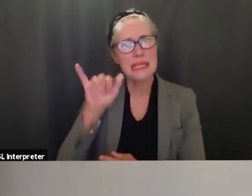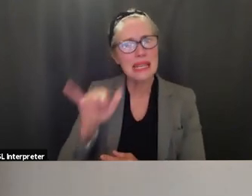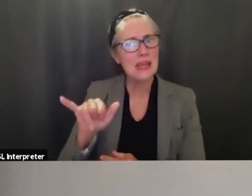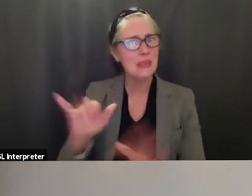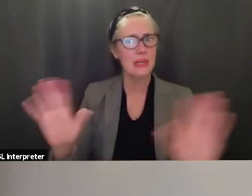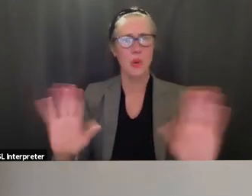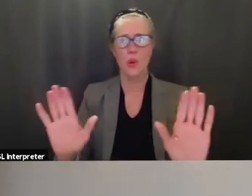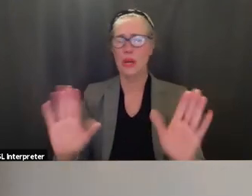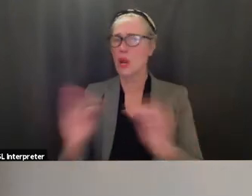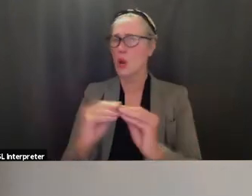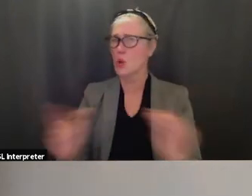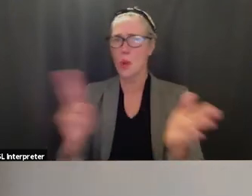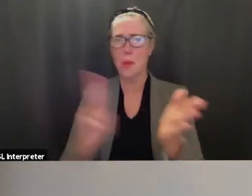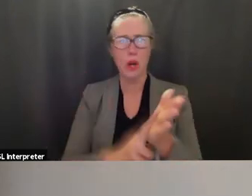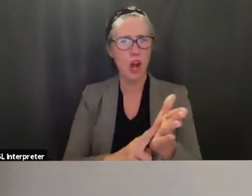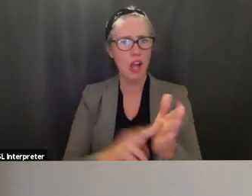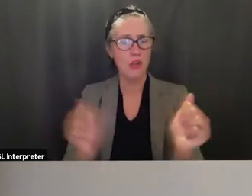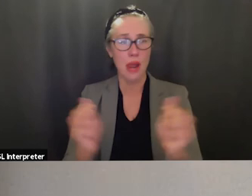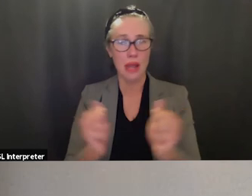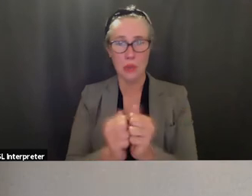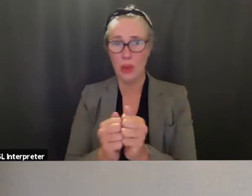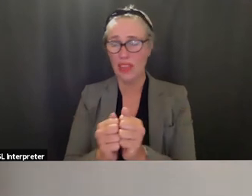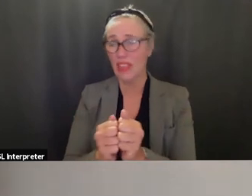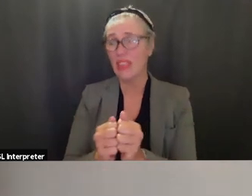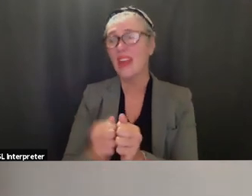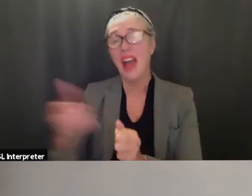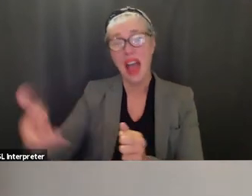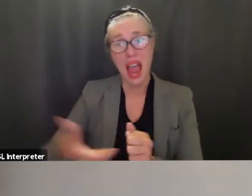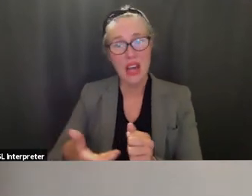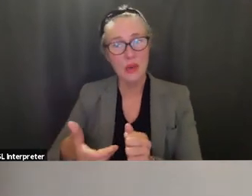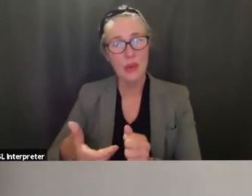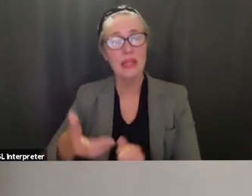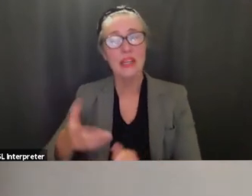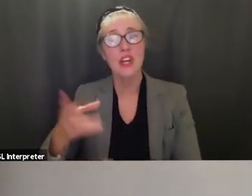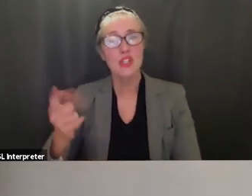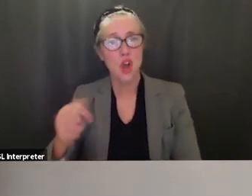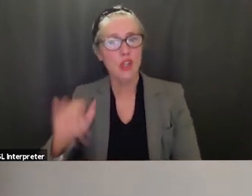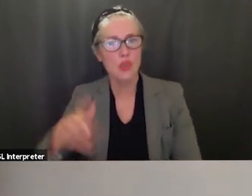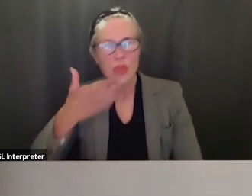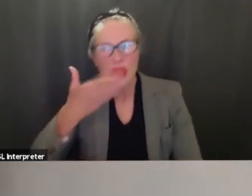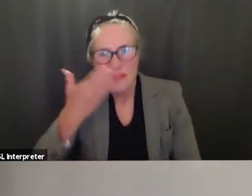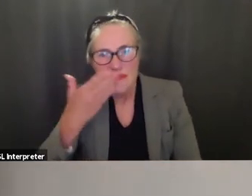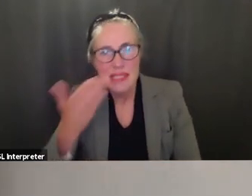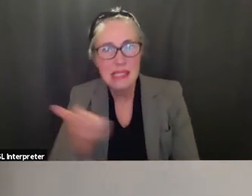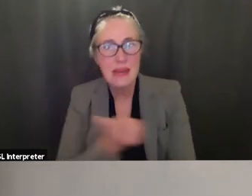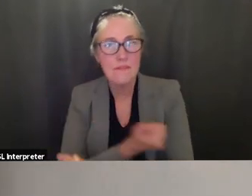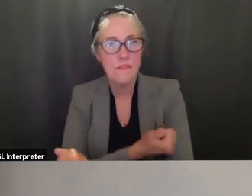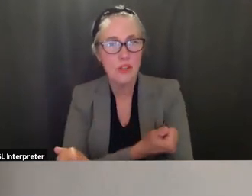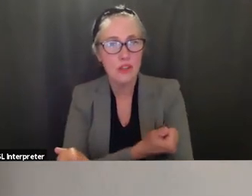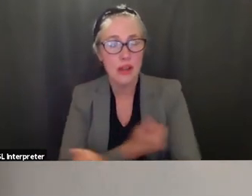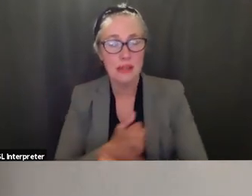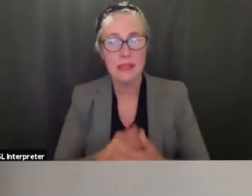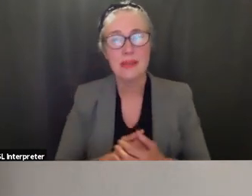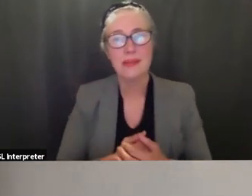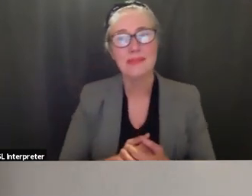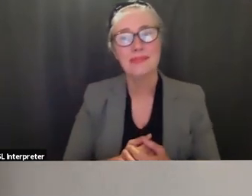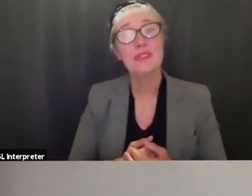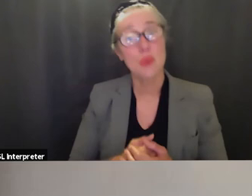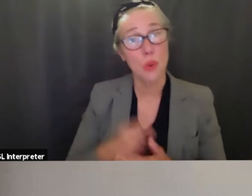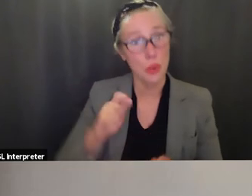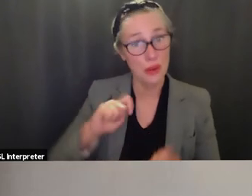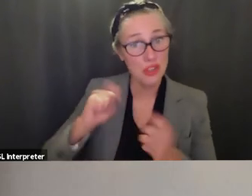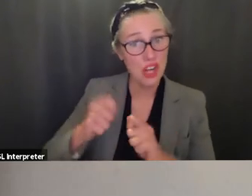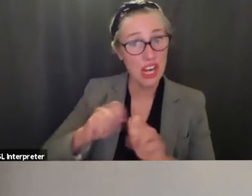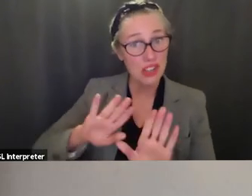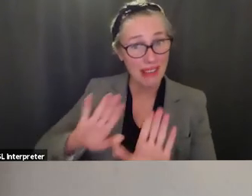renewing that contract so that certainly was a part of the old philosophy and so this says that we still have some ways to go and it's evolving over